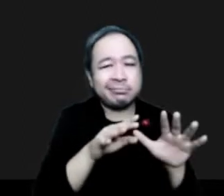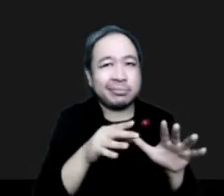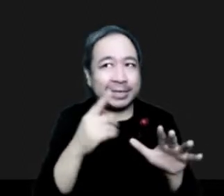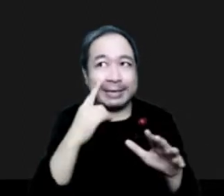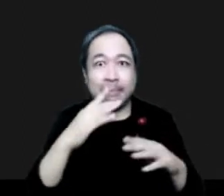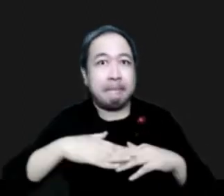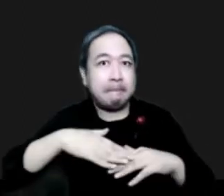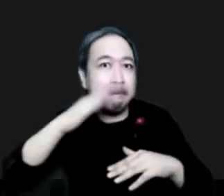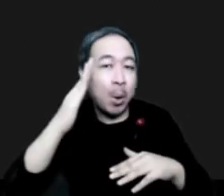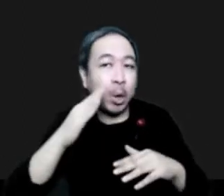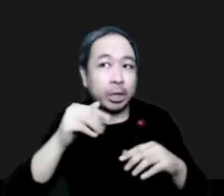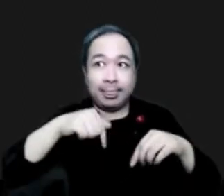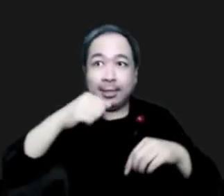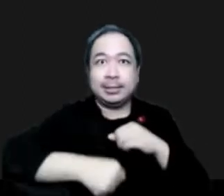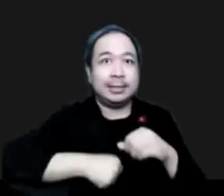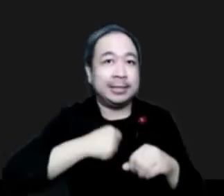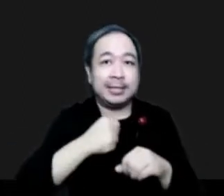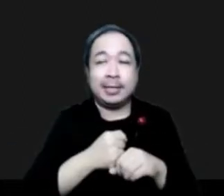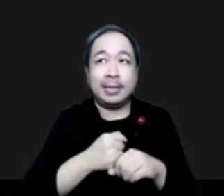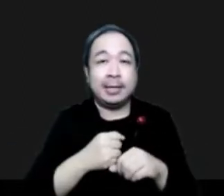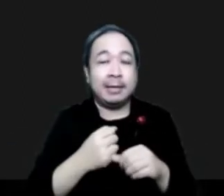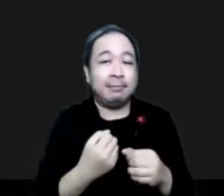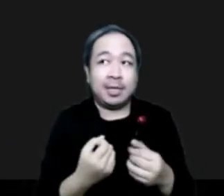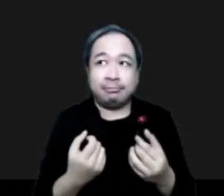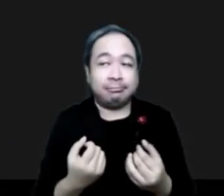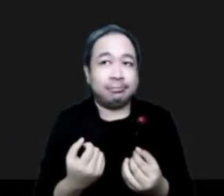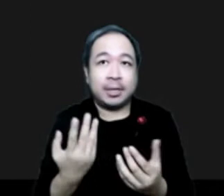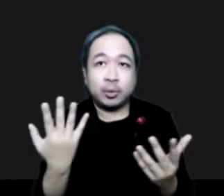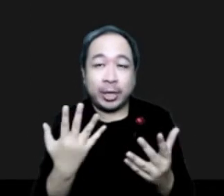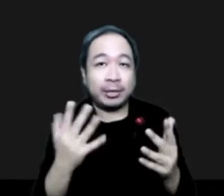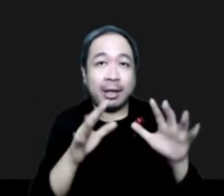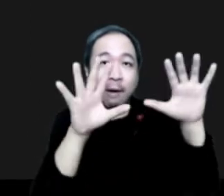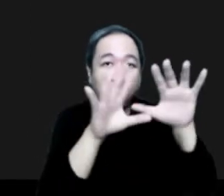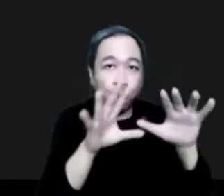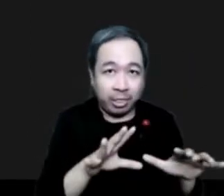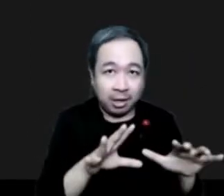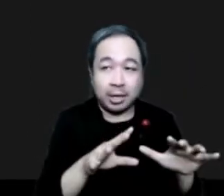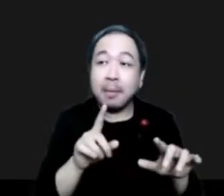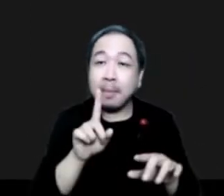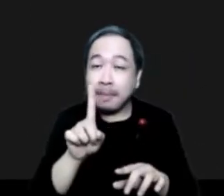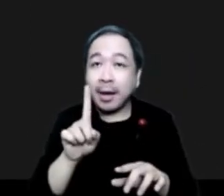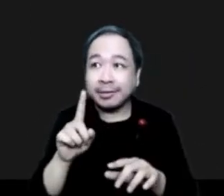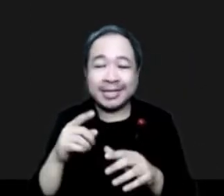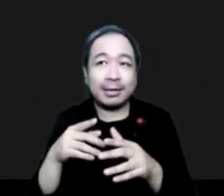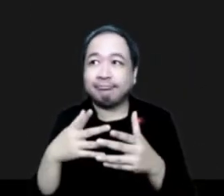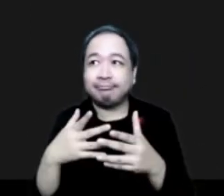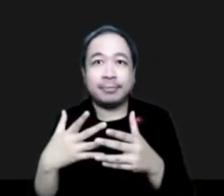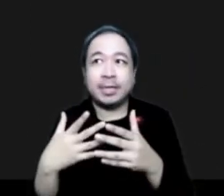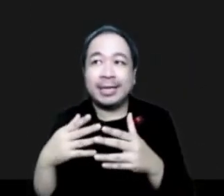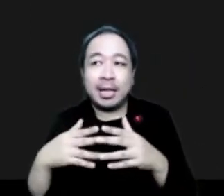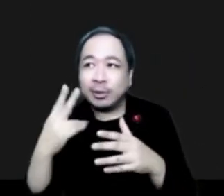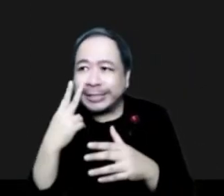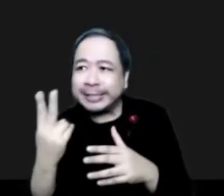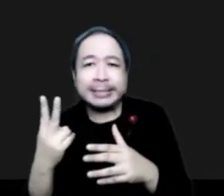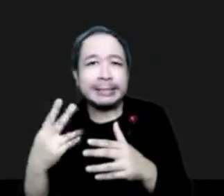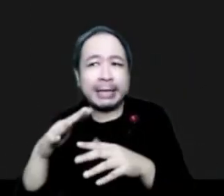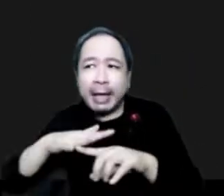record this year for moving from a weather forecast office out to the actual frontline incident command posts at two weeks